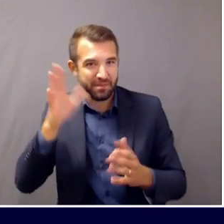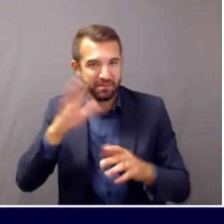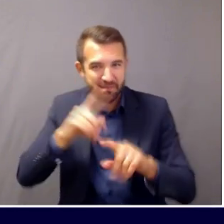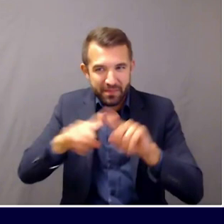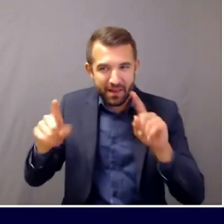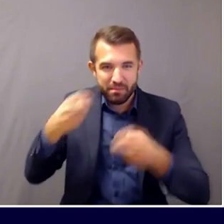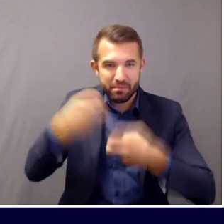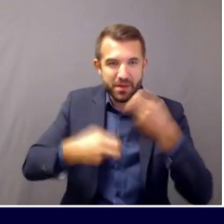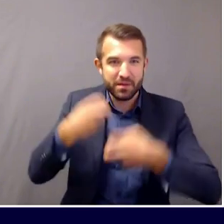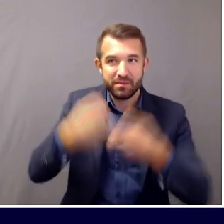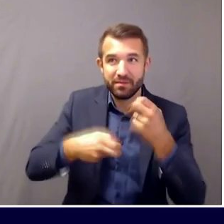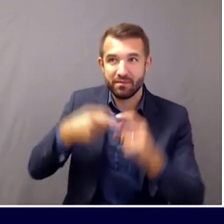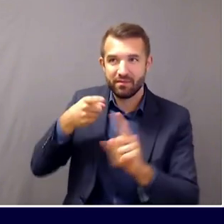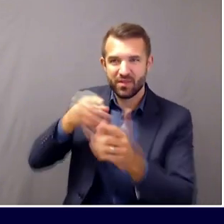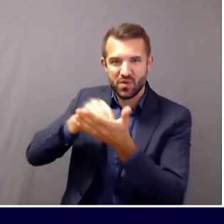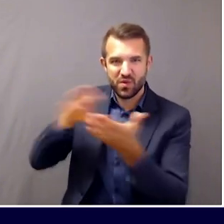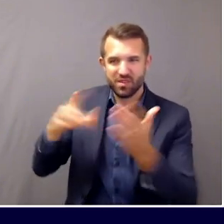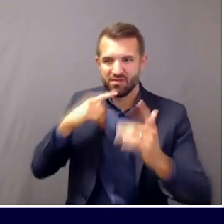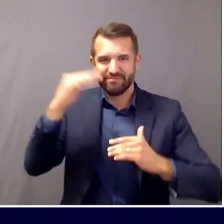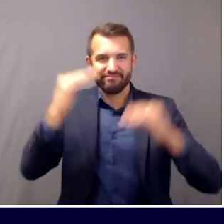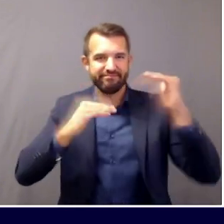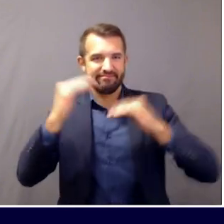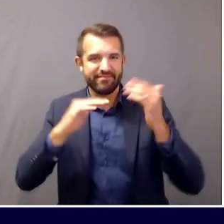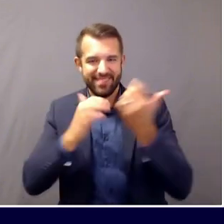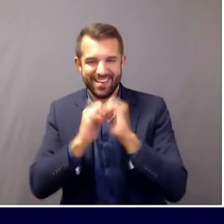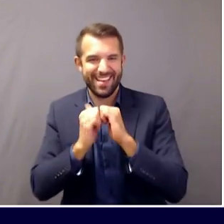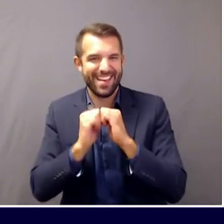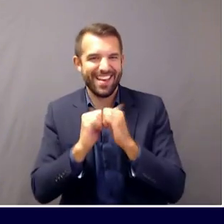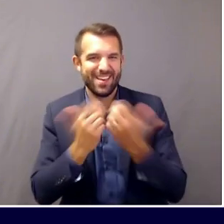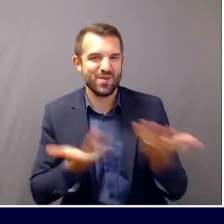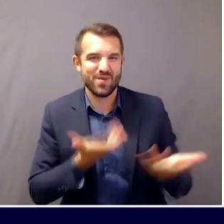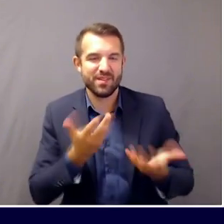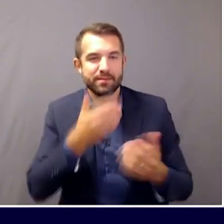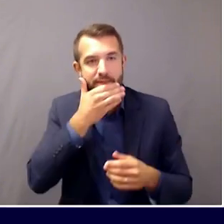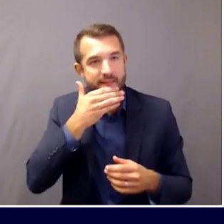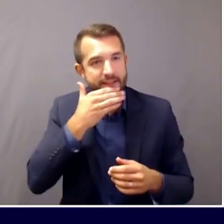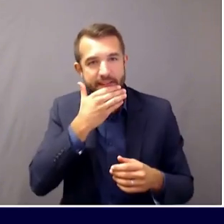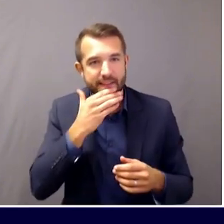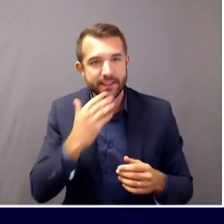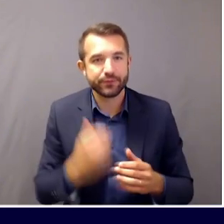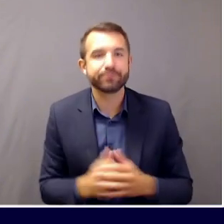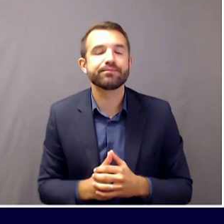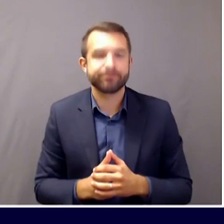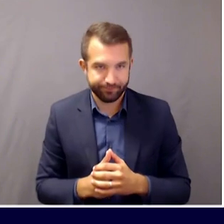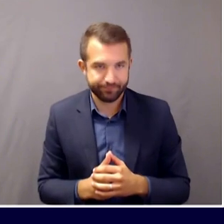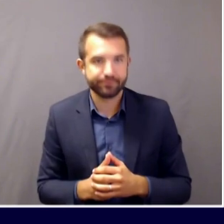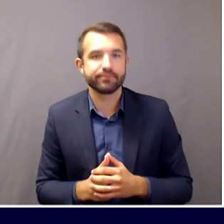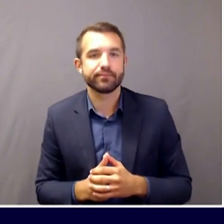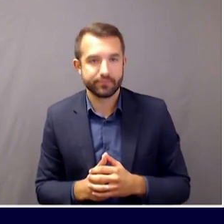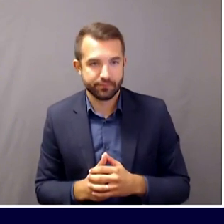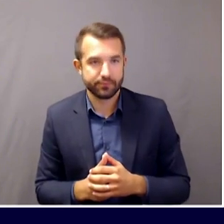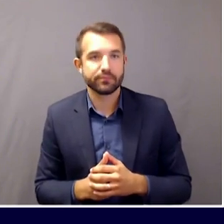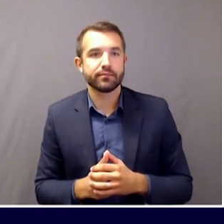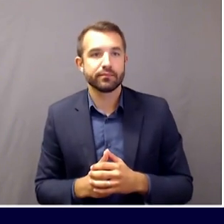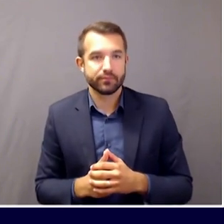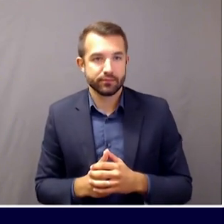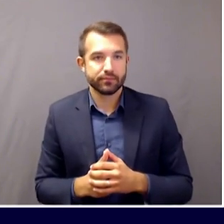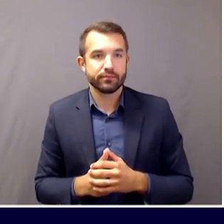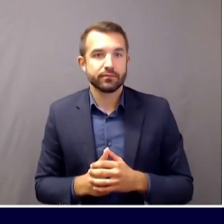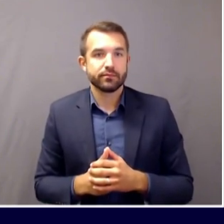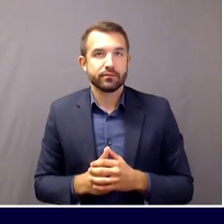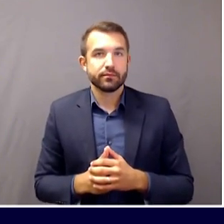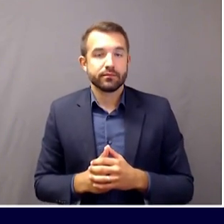the larger student body? Sure. So, Megan, I'll start by noting that balancing